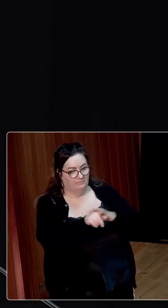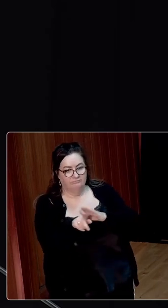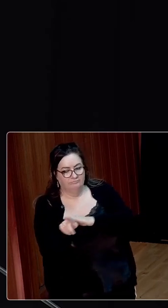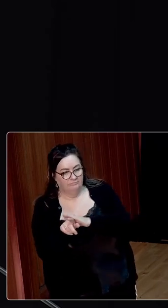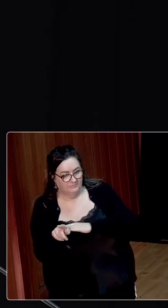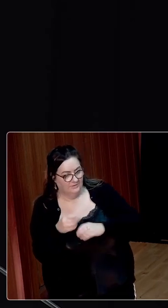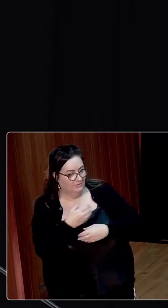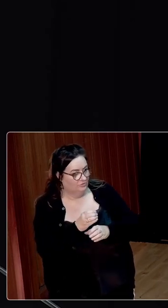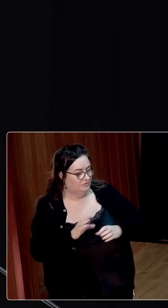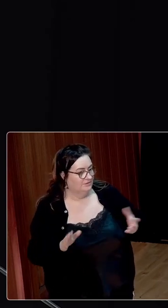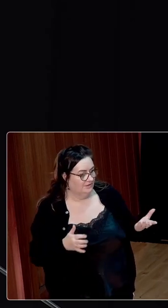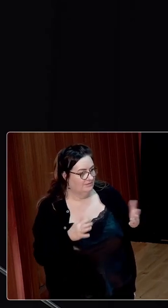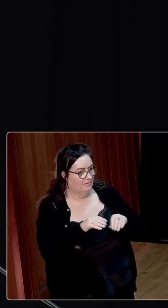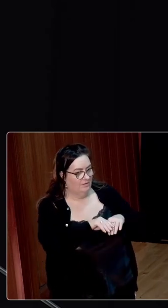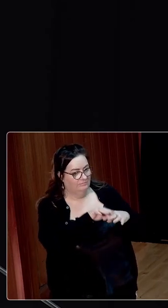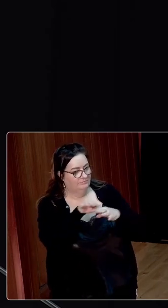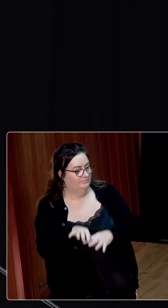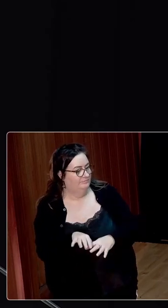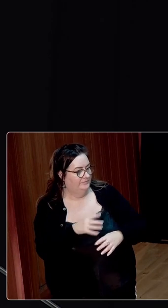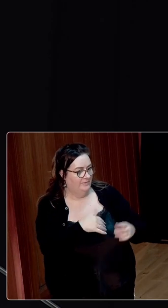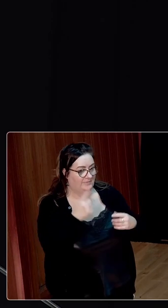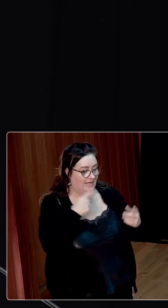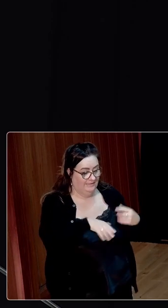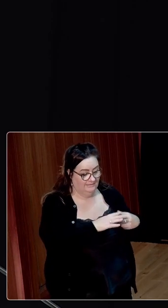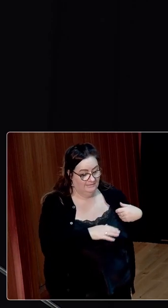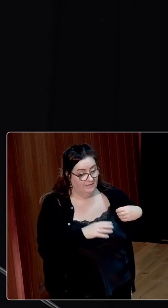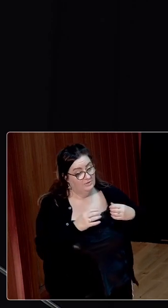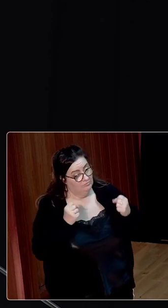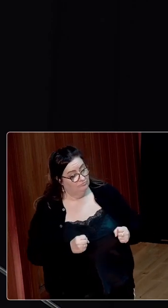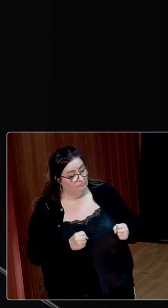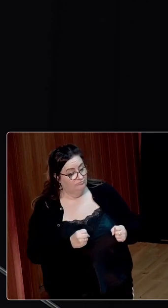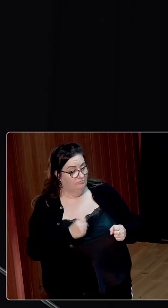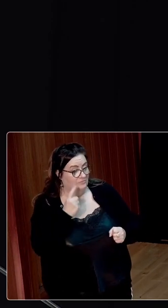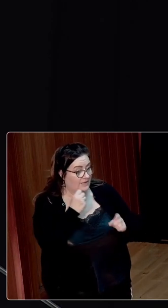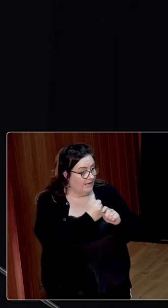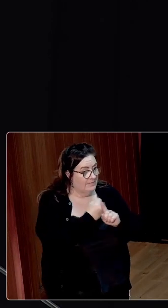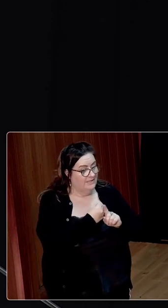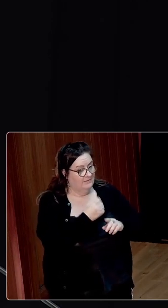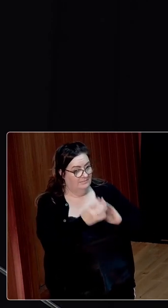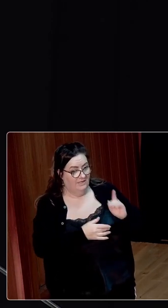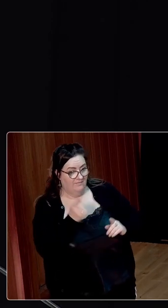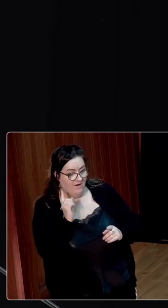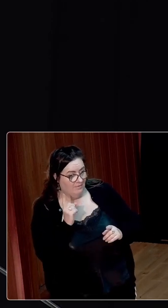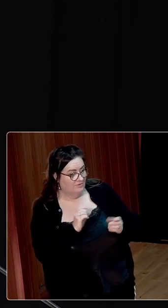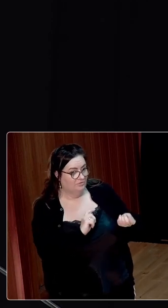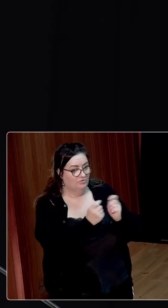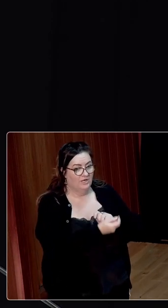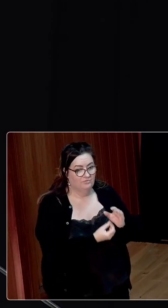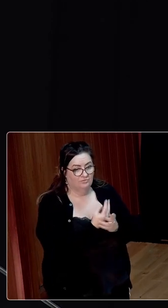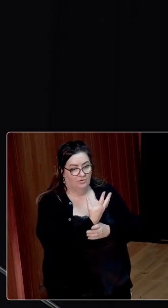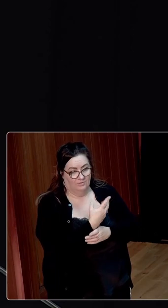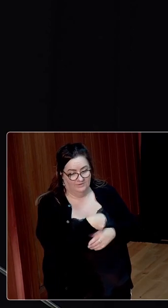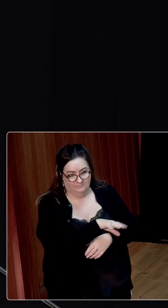notorious drift from the land. A concerted campaign was launched to encourage farmers to convert to tillage production.